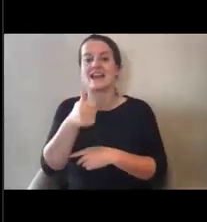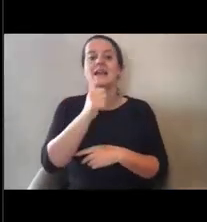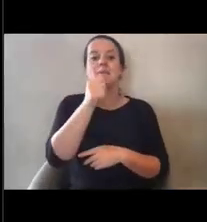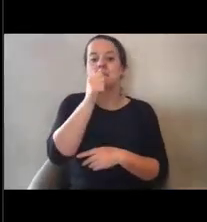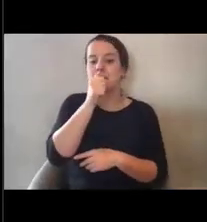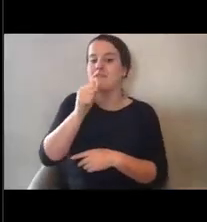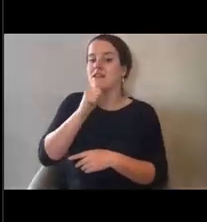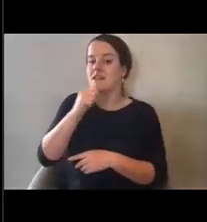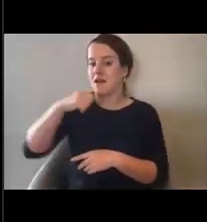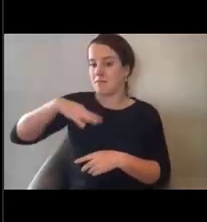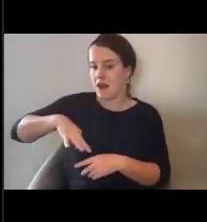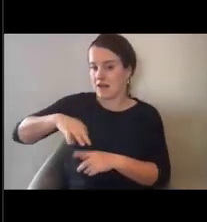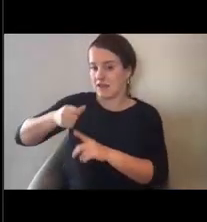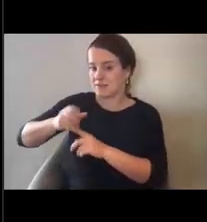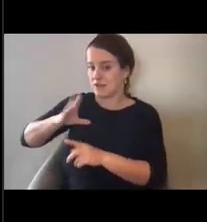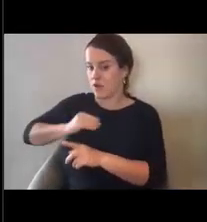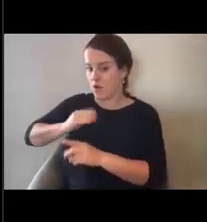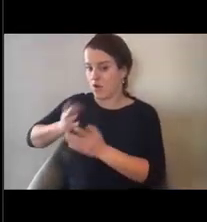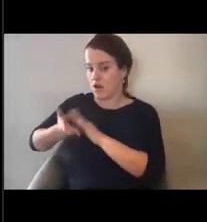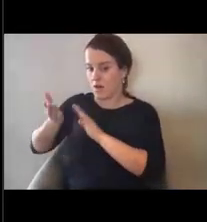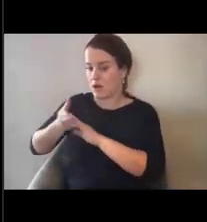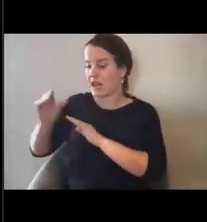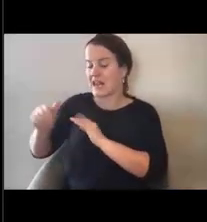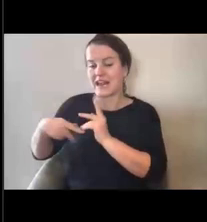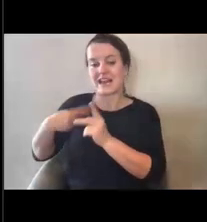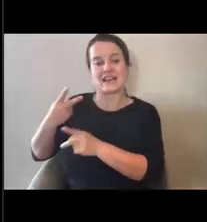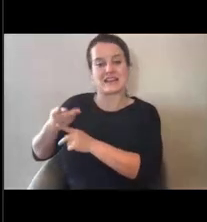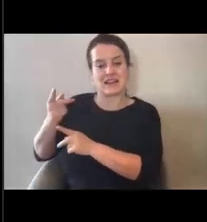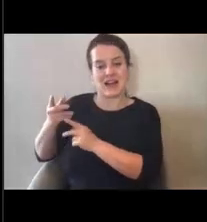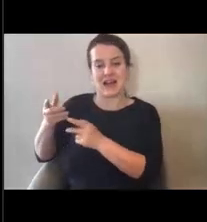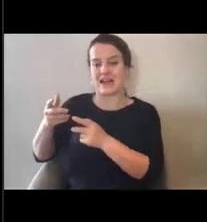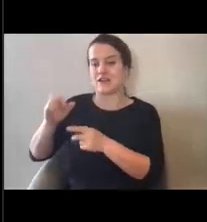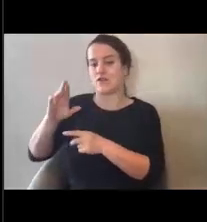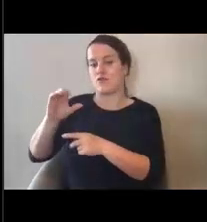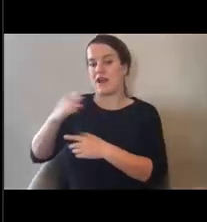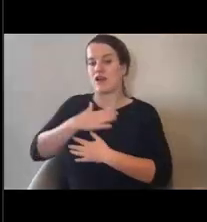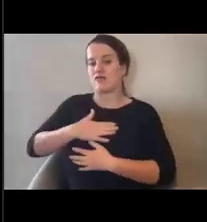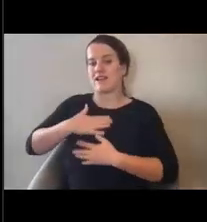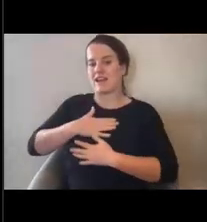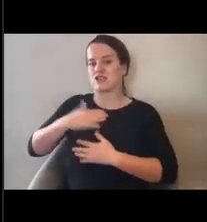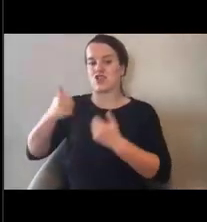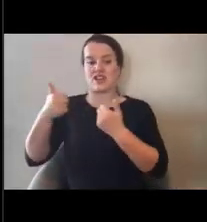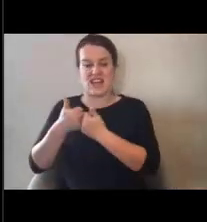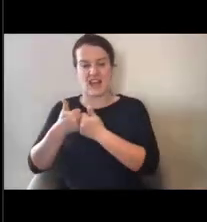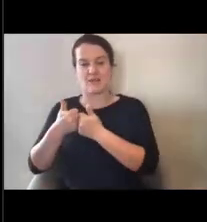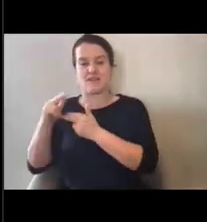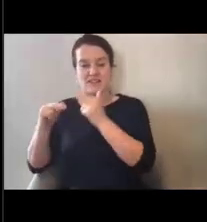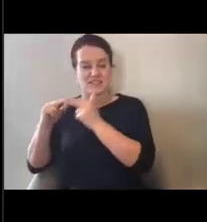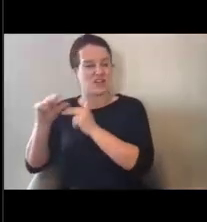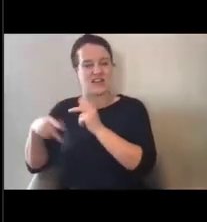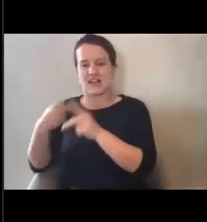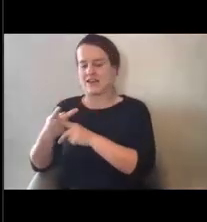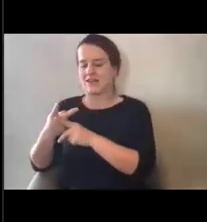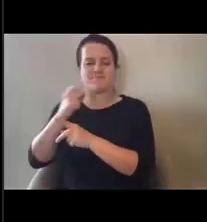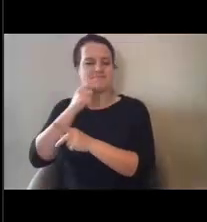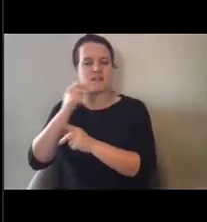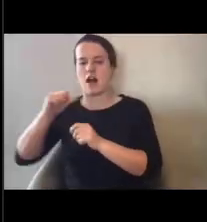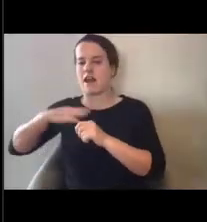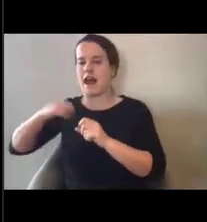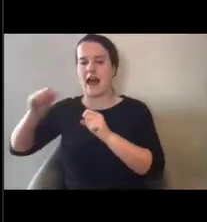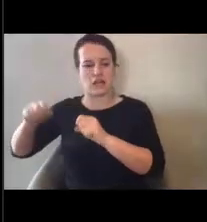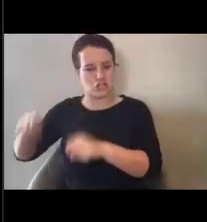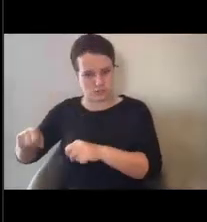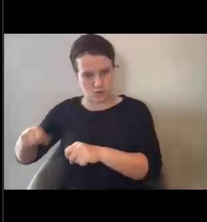organization that owns or operates any kind of recreational facility or gaming facility or anything like that would not be eligible,